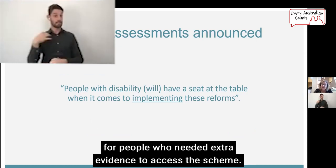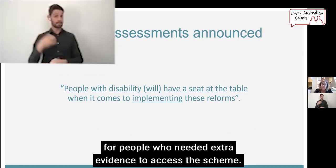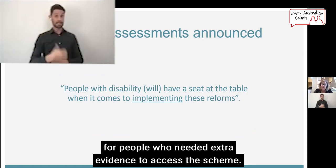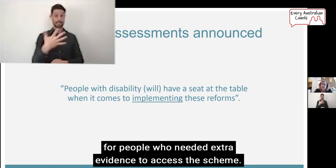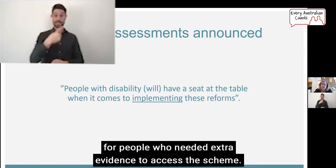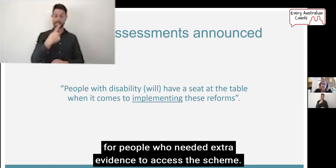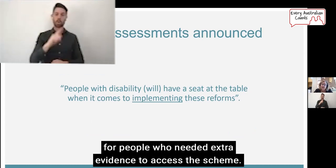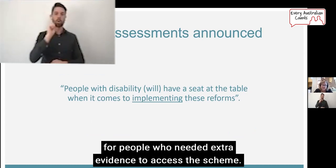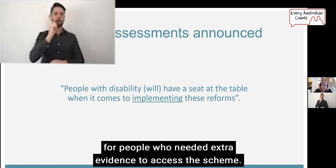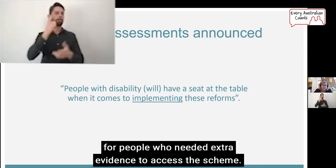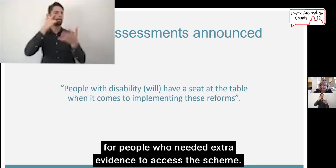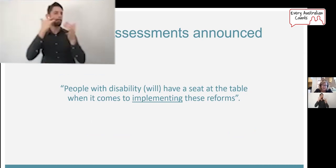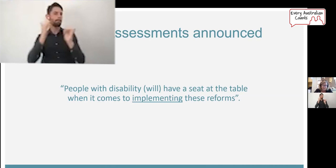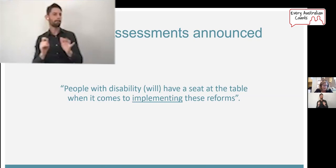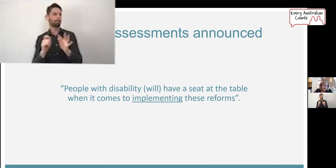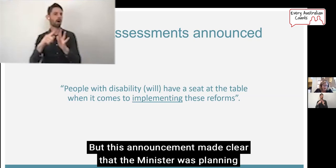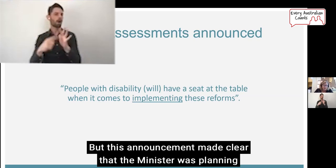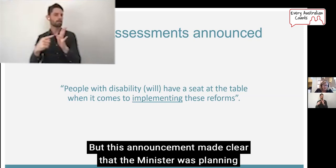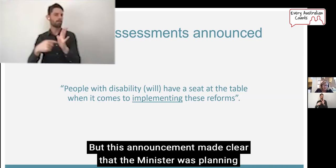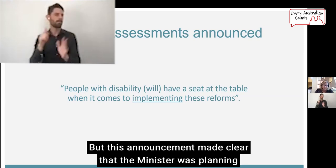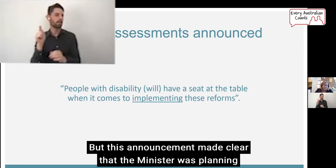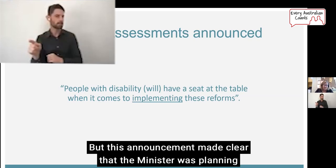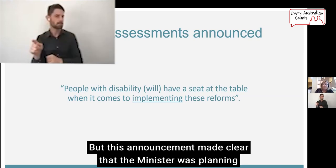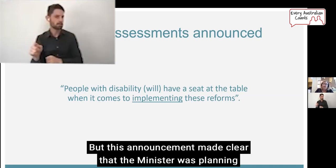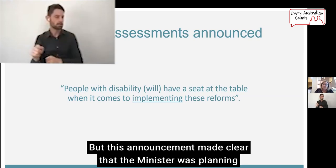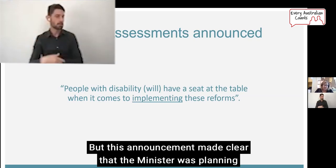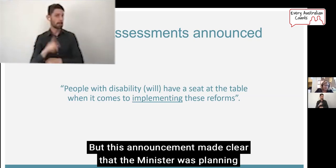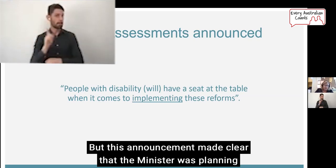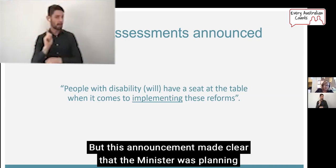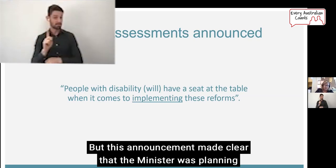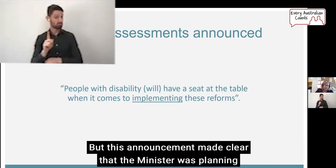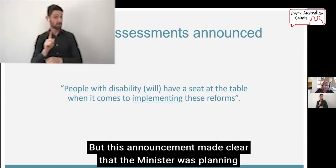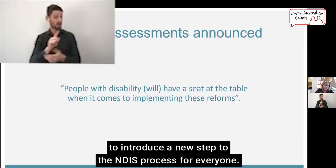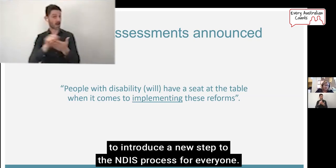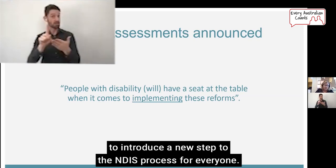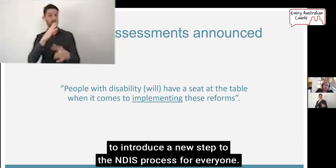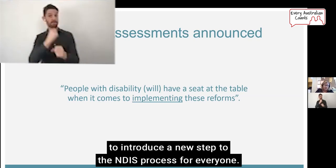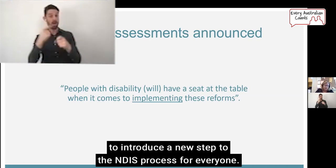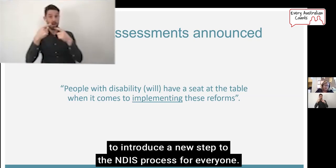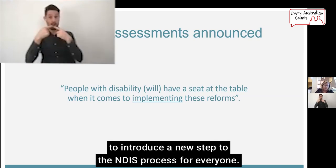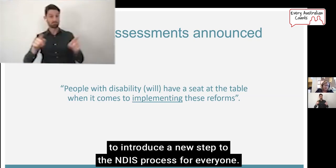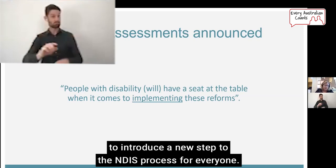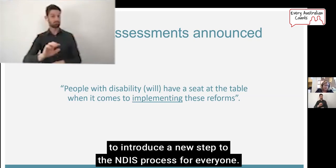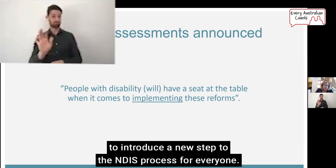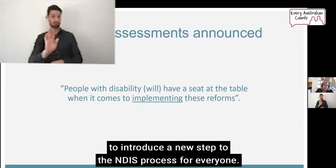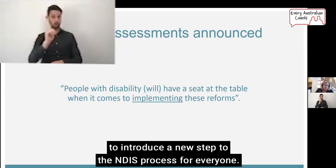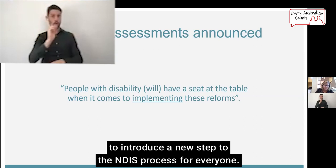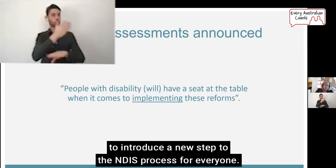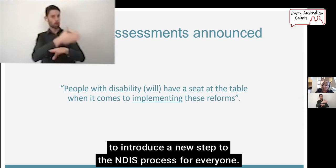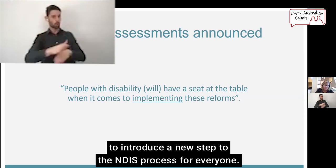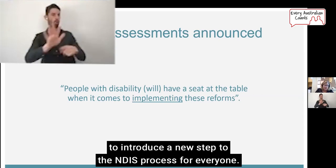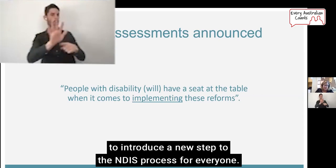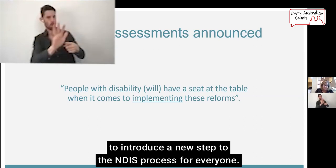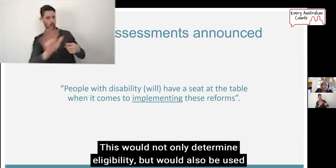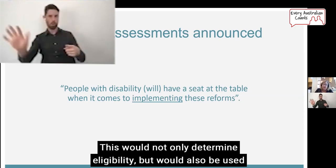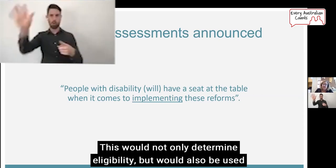who needed extra evidence to access the scheme. But this announcement made clear that the Minister was planning to introduce a new step to the NDIS process